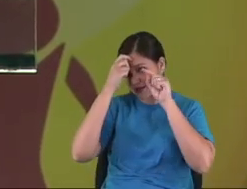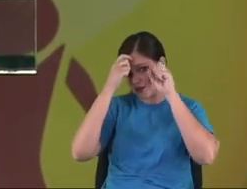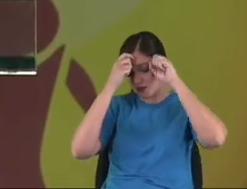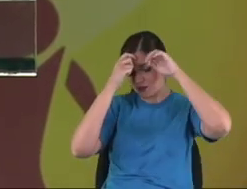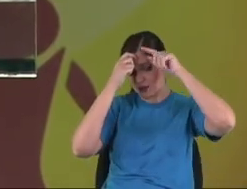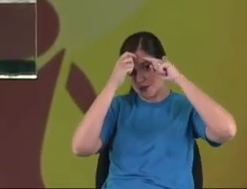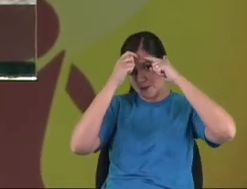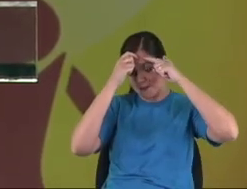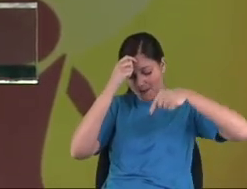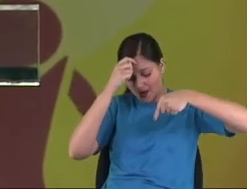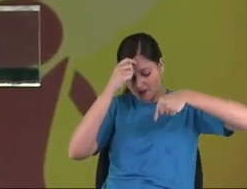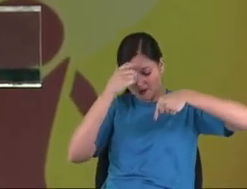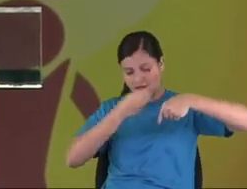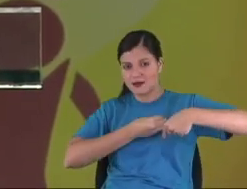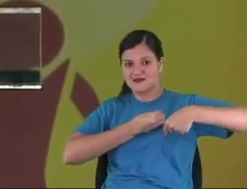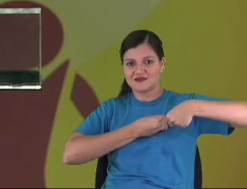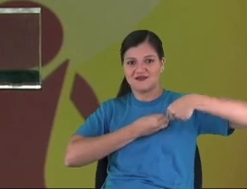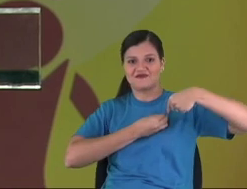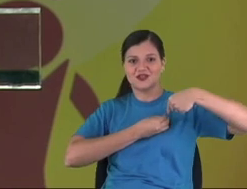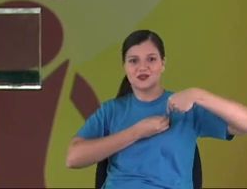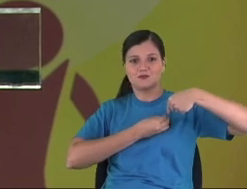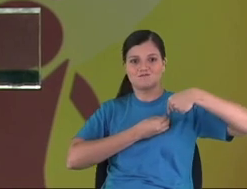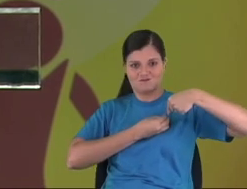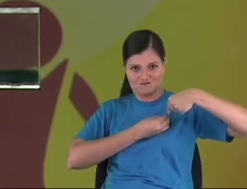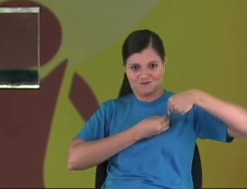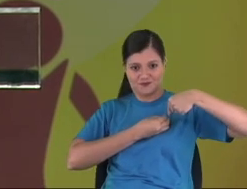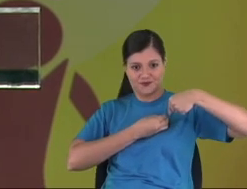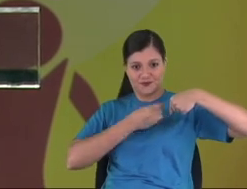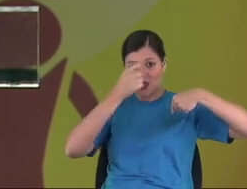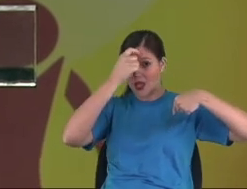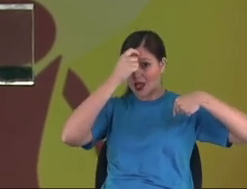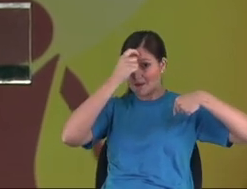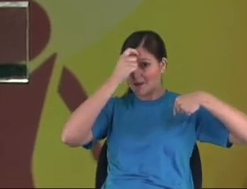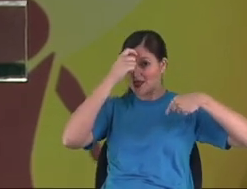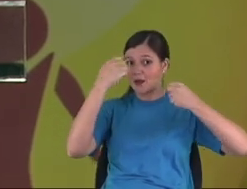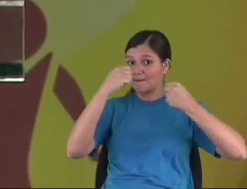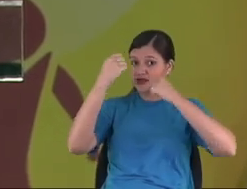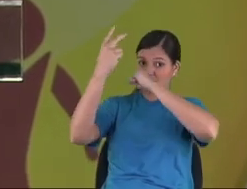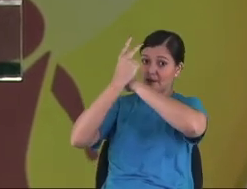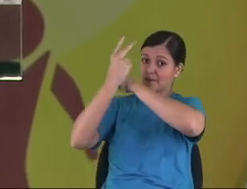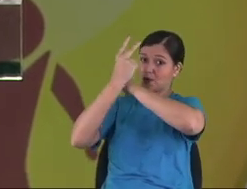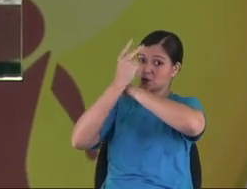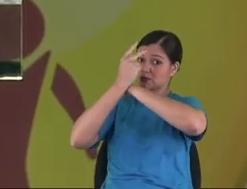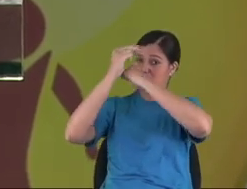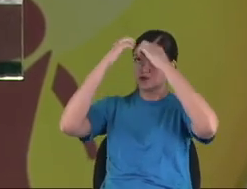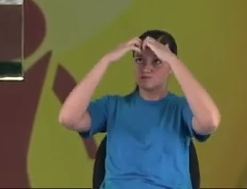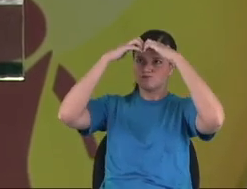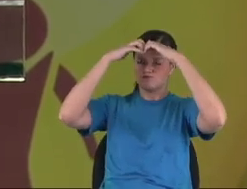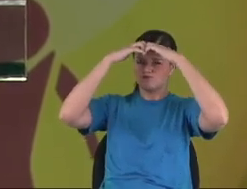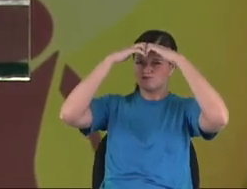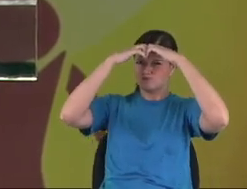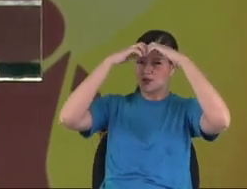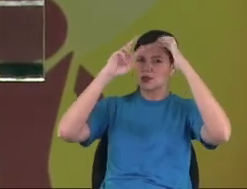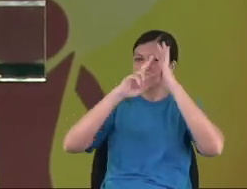comes to life. Determine the course of your life. You need to protect the mind of the kids, need to protect